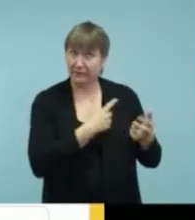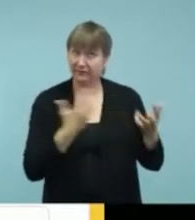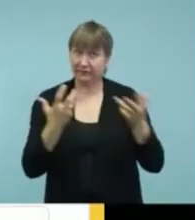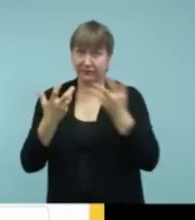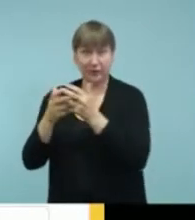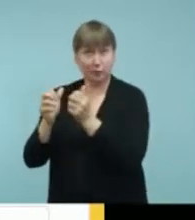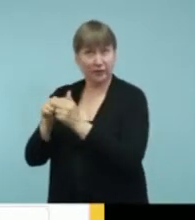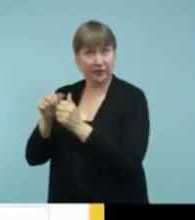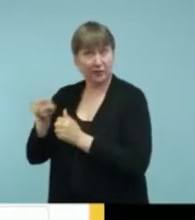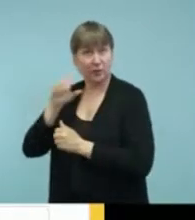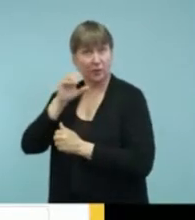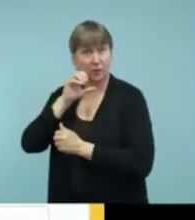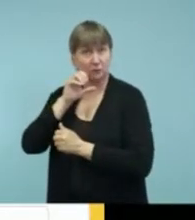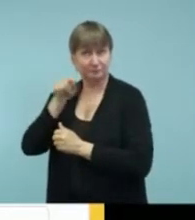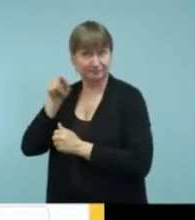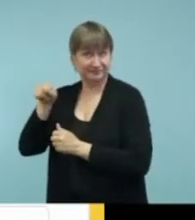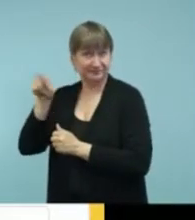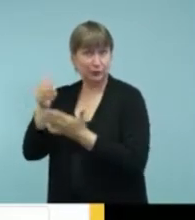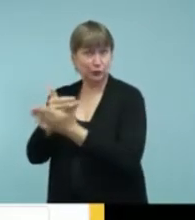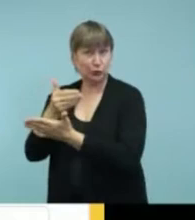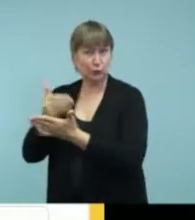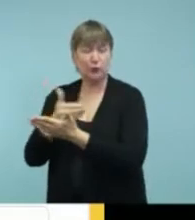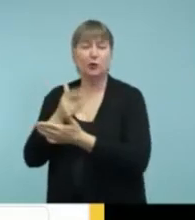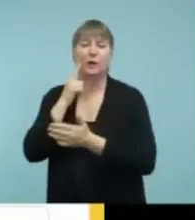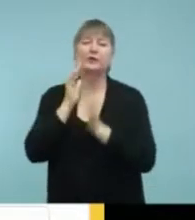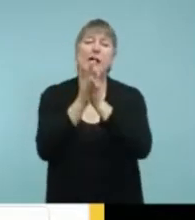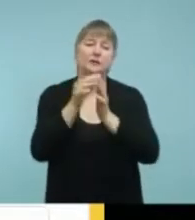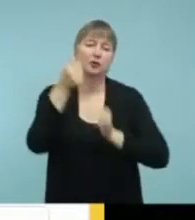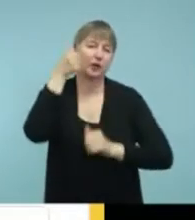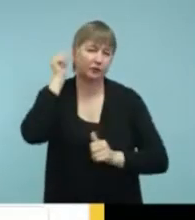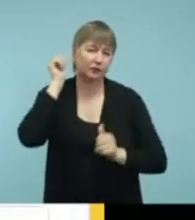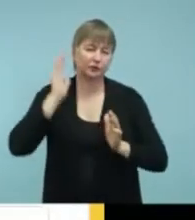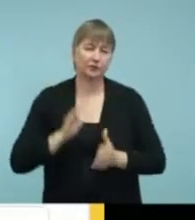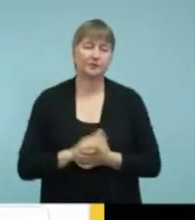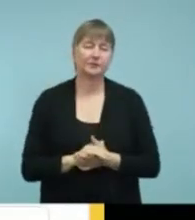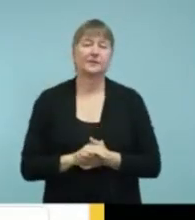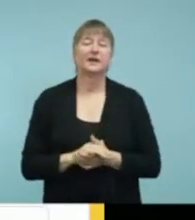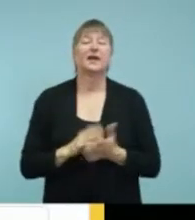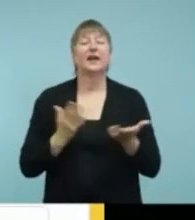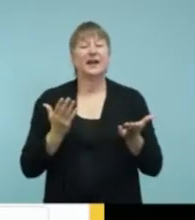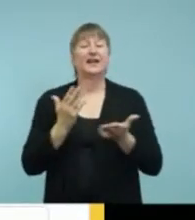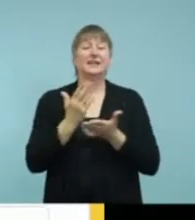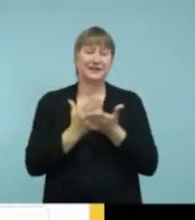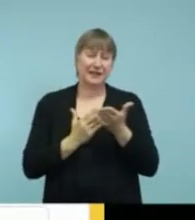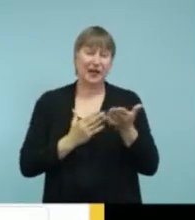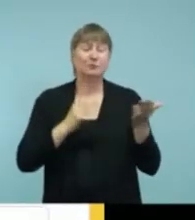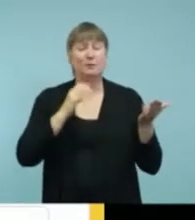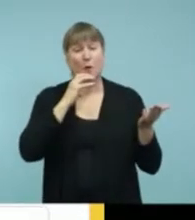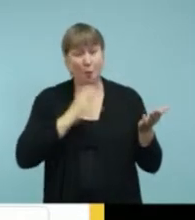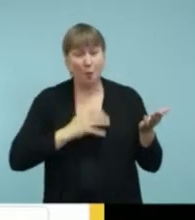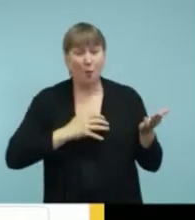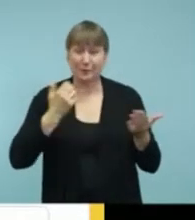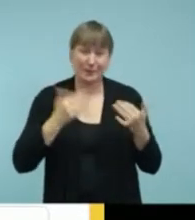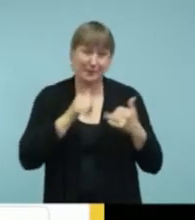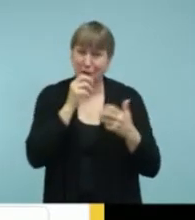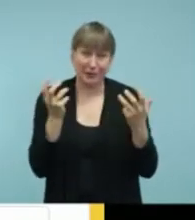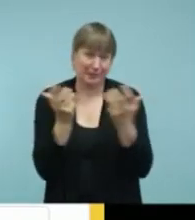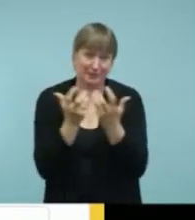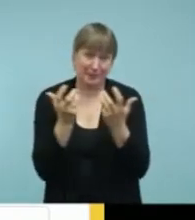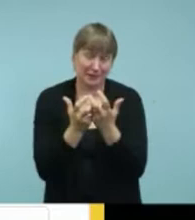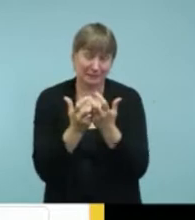older processors or hearing aids that are floating around that they may not be compatible. So, you'll want to check that